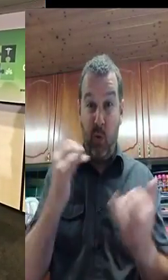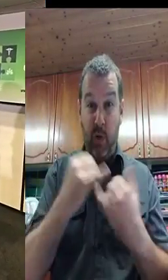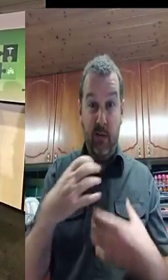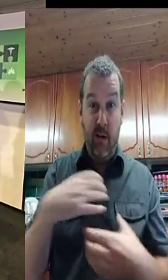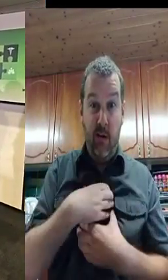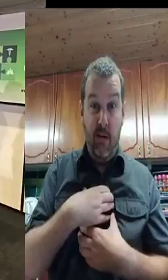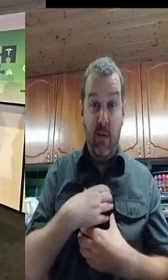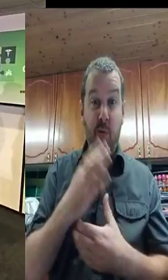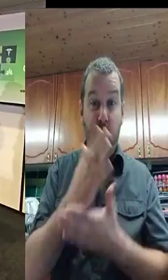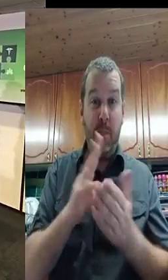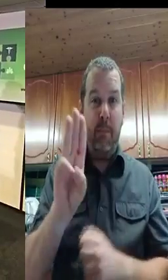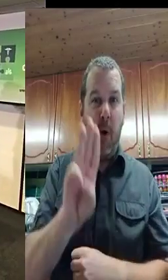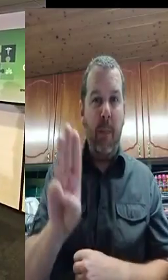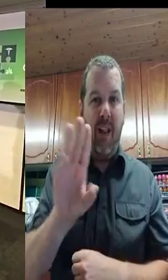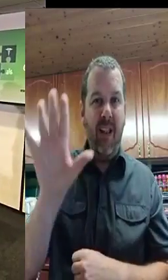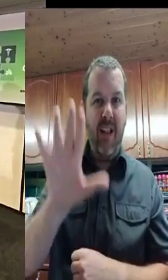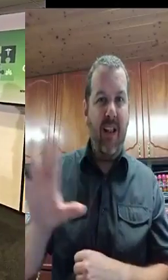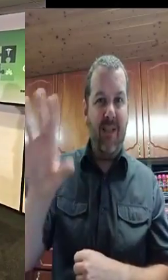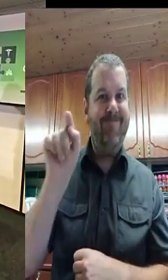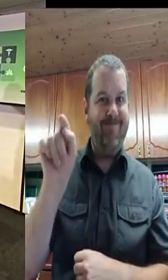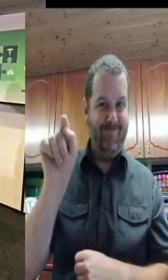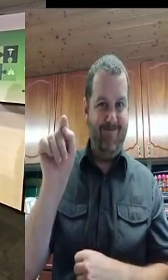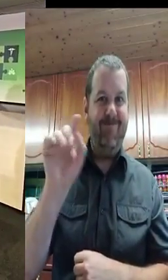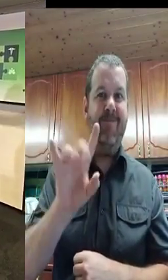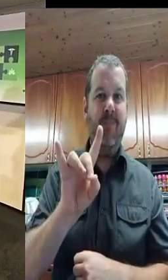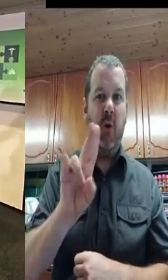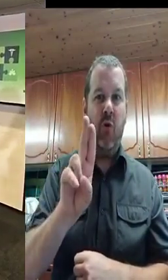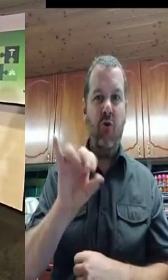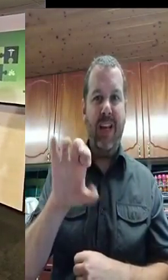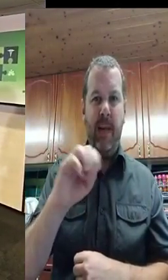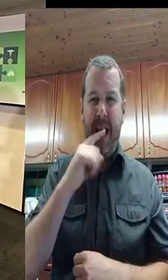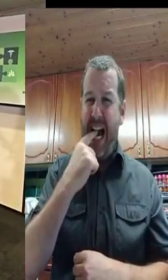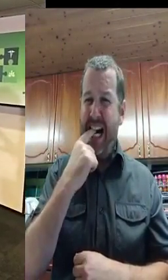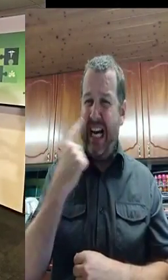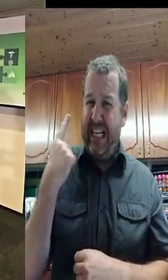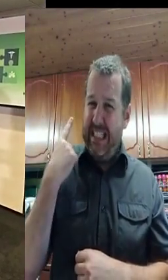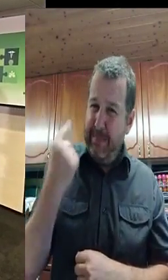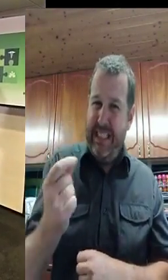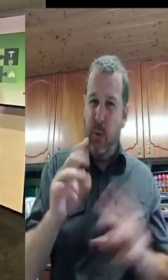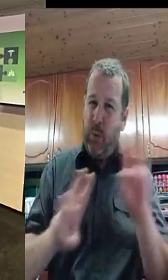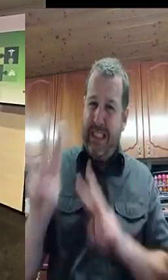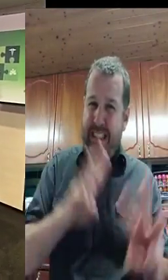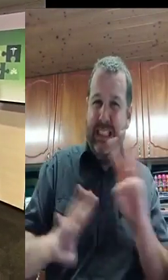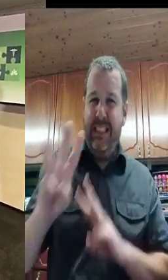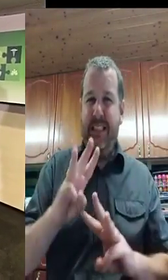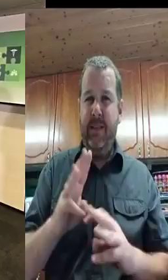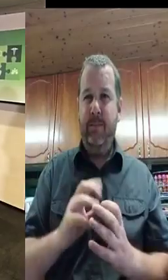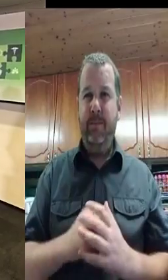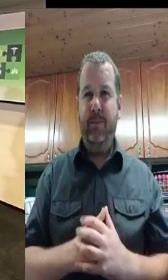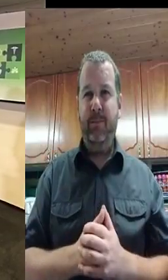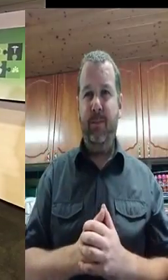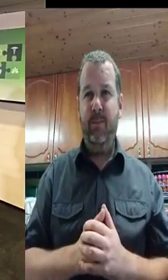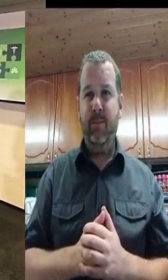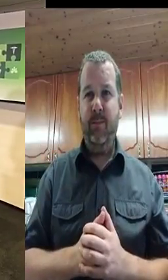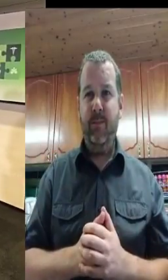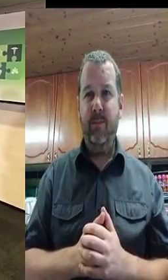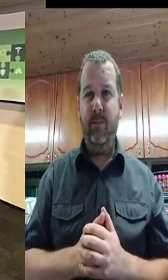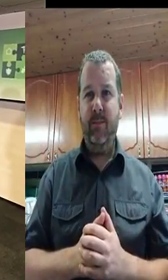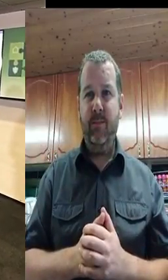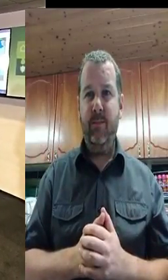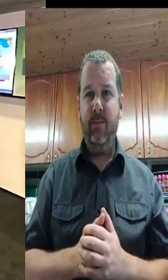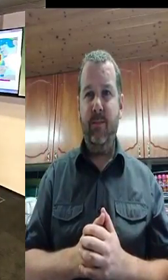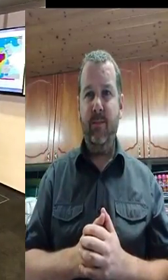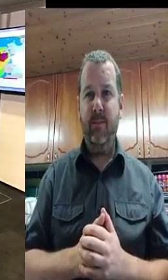just frozen it here at 12 o'clock. So, we expect exceptionally high waves to be pushed up along the south coast, causing